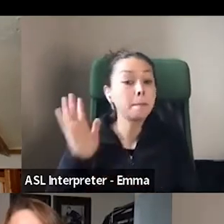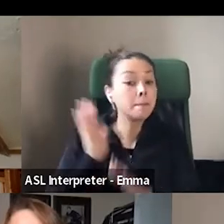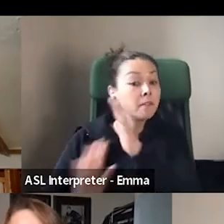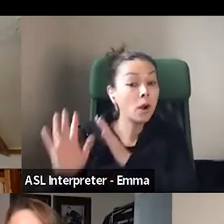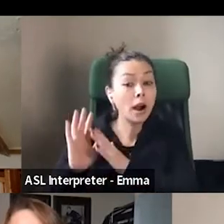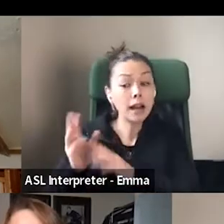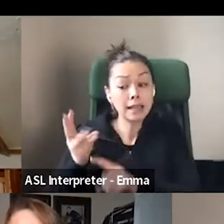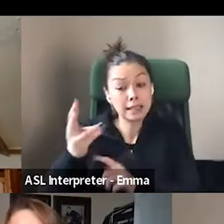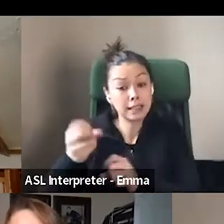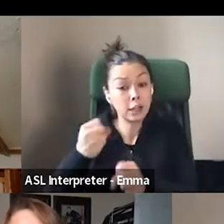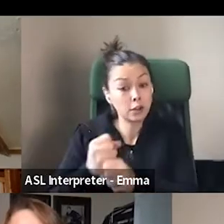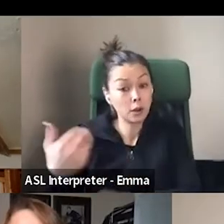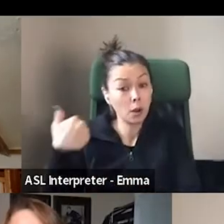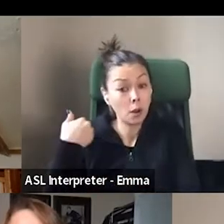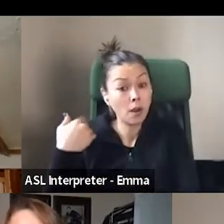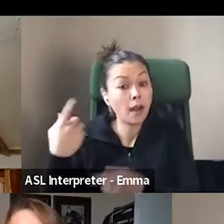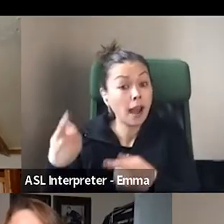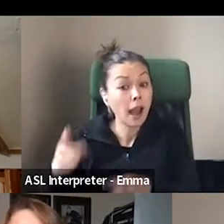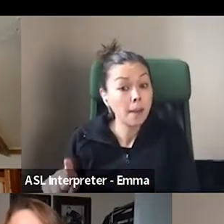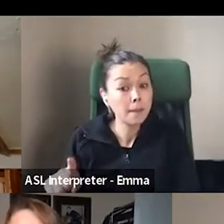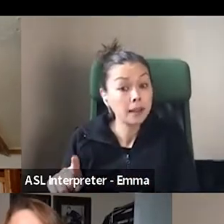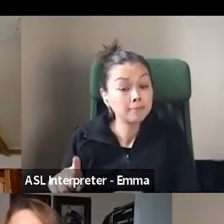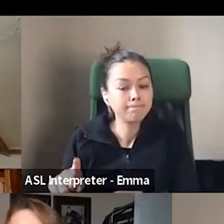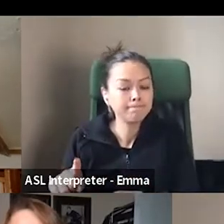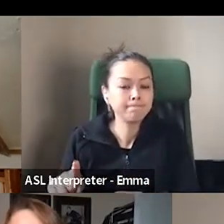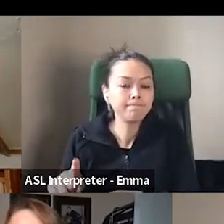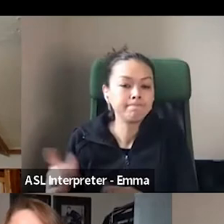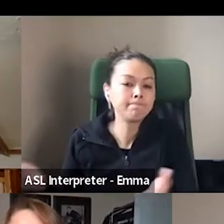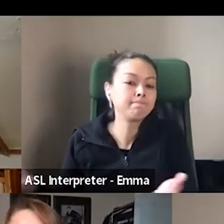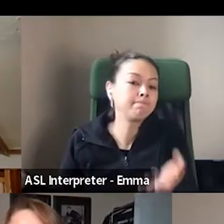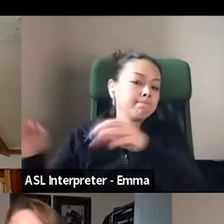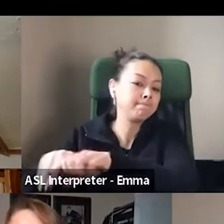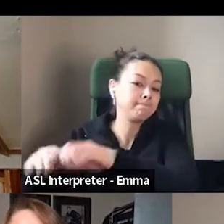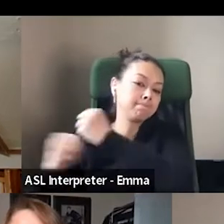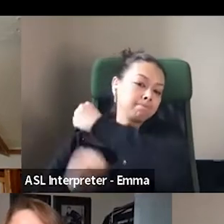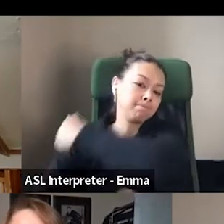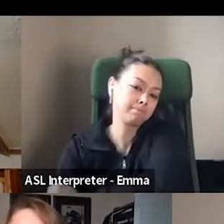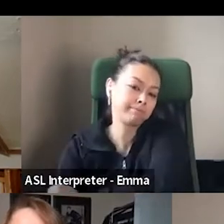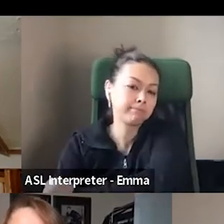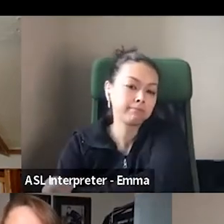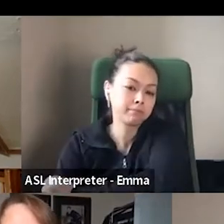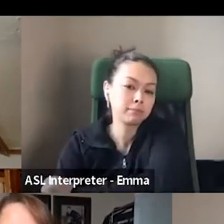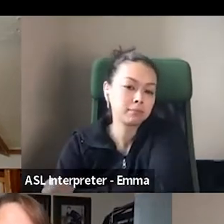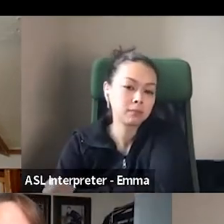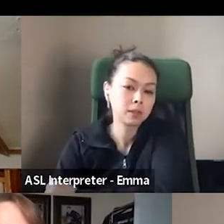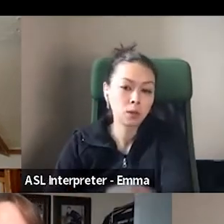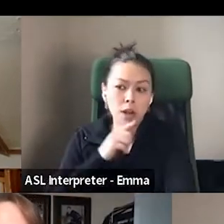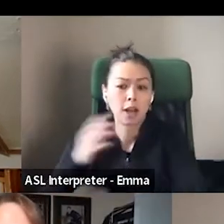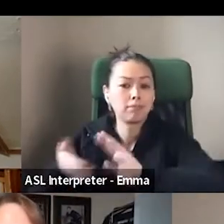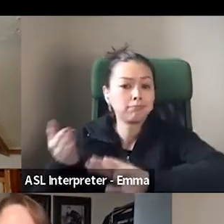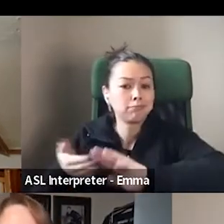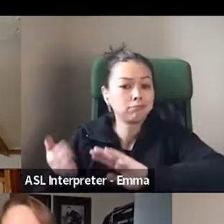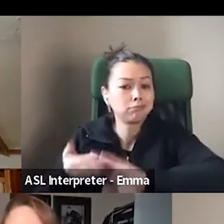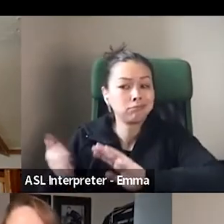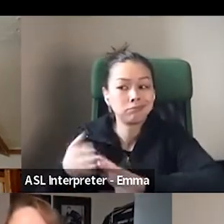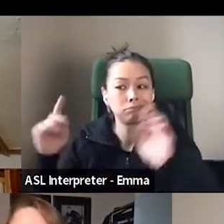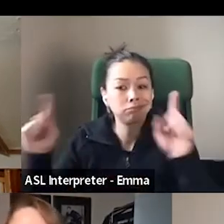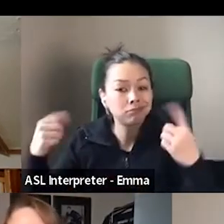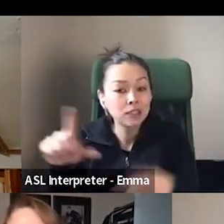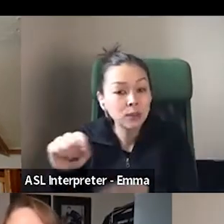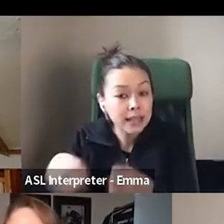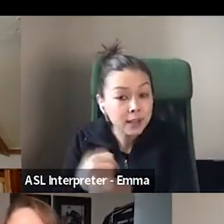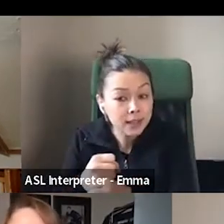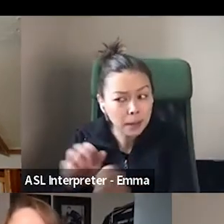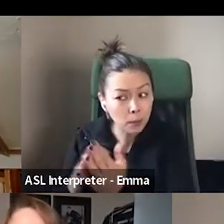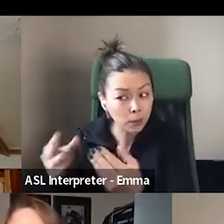years ago and it was here for 20 years. I'm the late, I'm the newest girl here. I opened December 1st. I got my lease